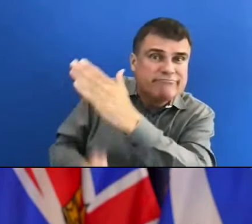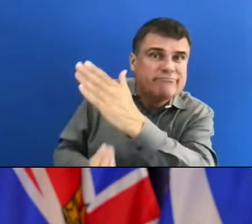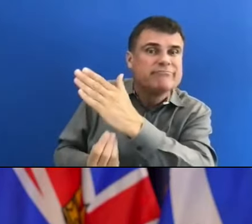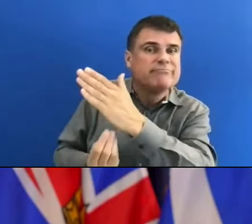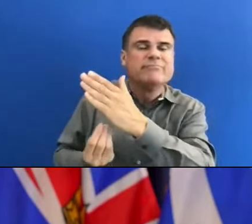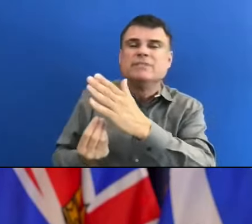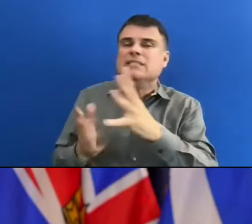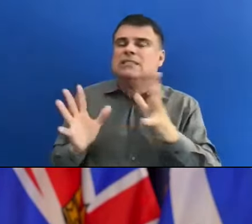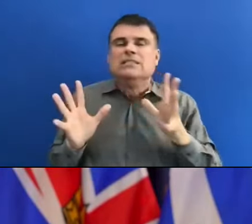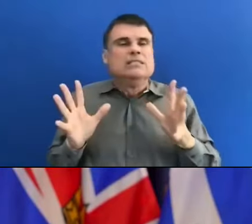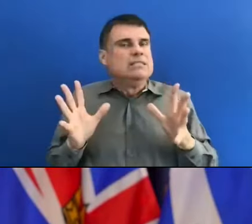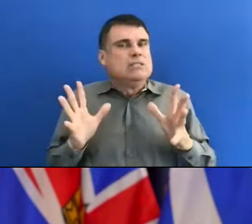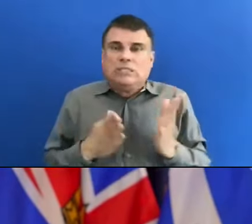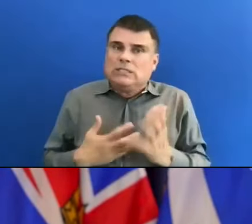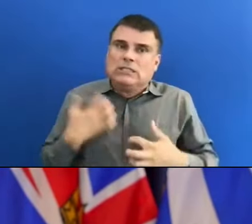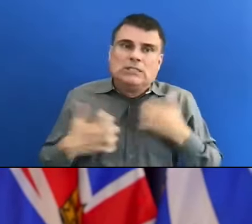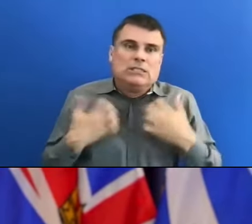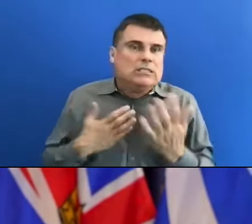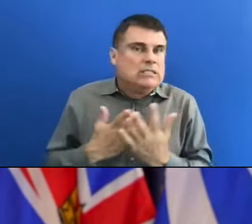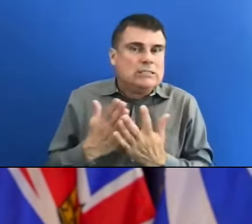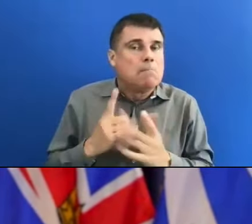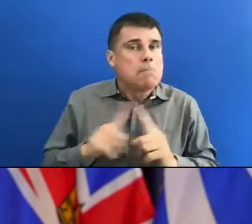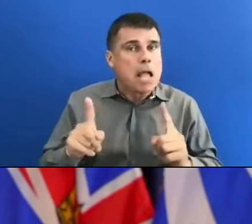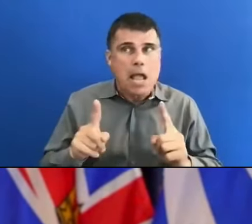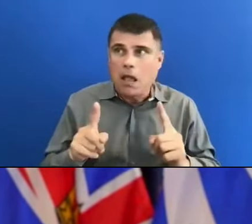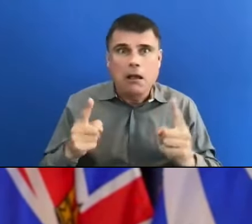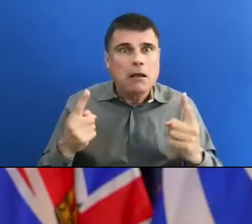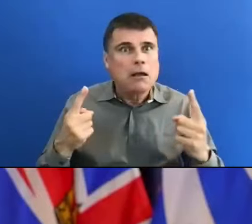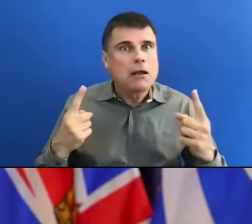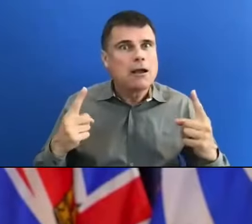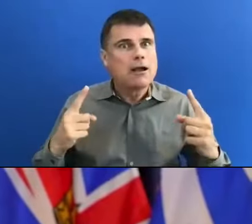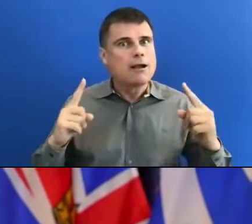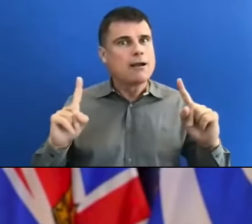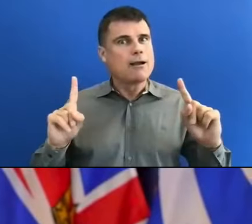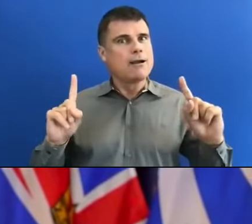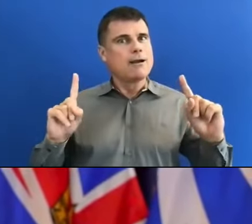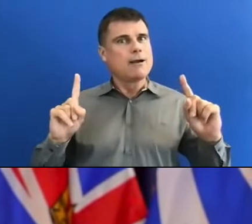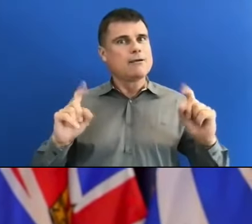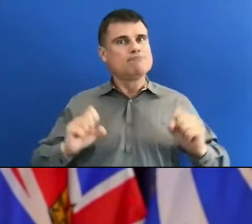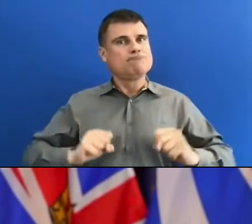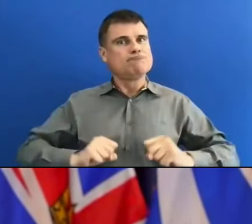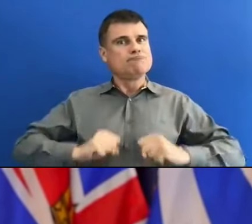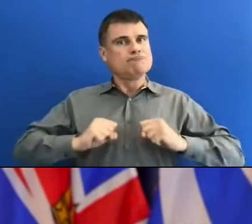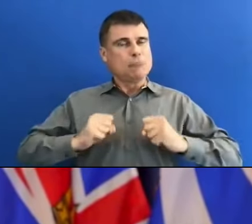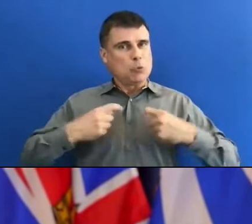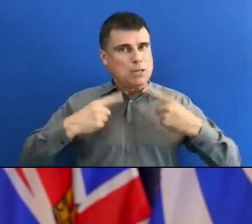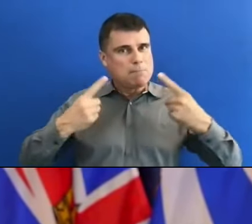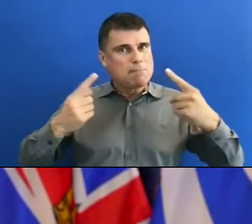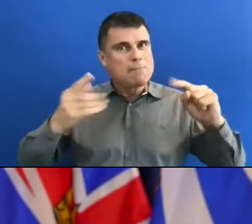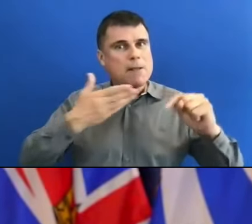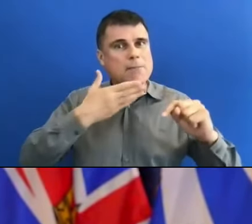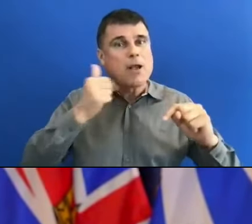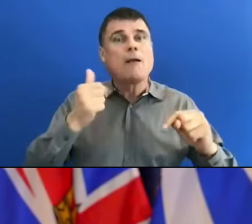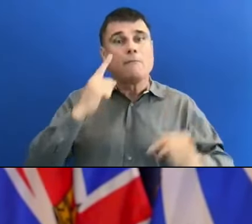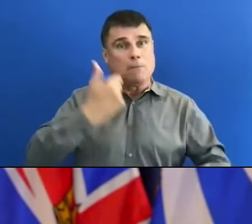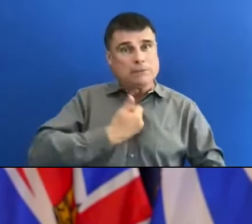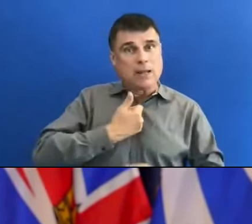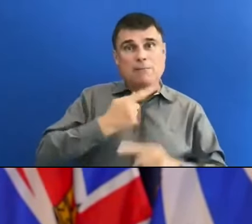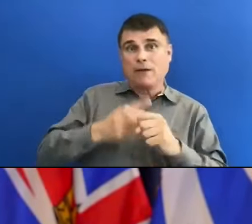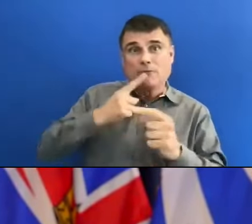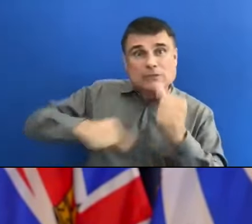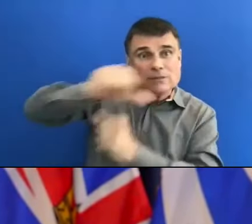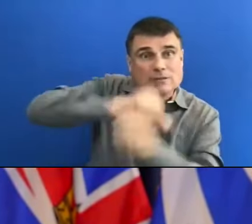make the days better and the future brighter for ourselves and for all of those around us. I cannot tell you